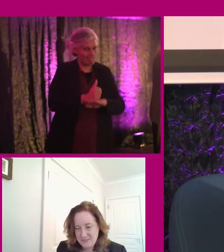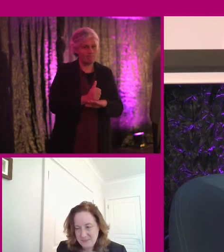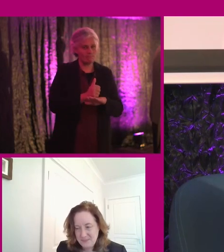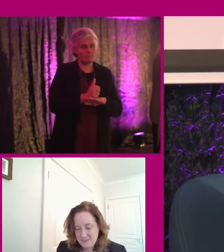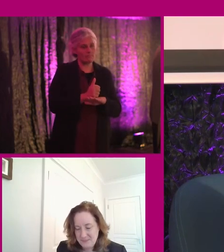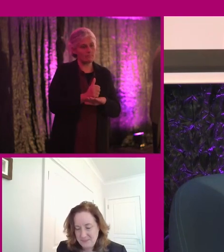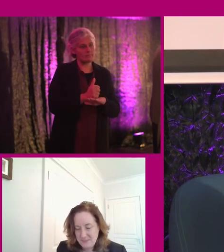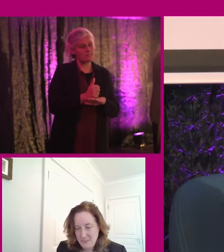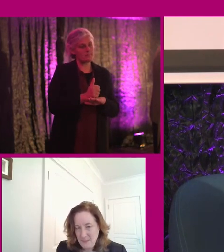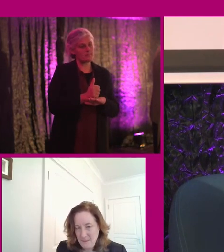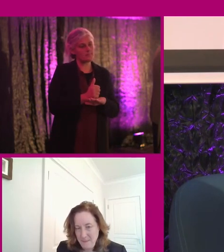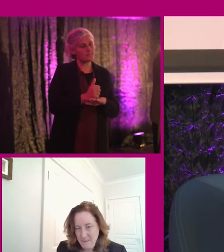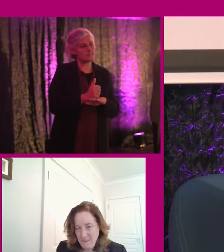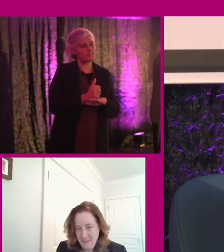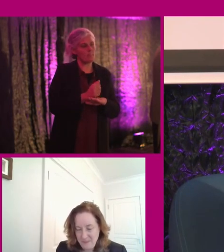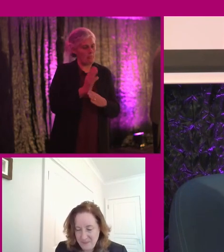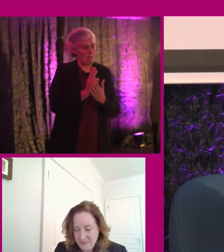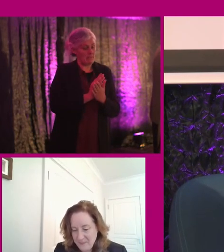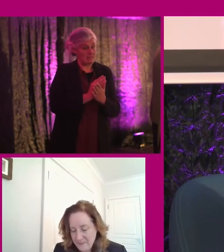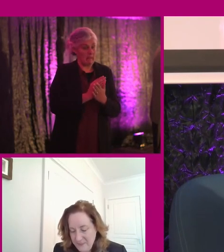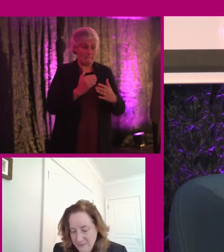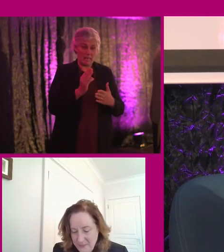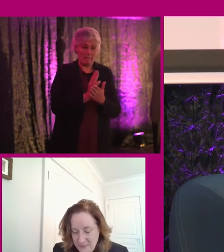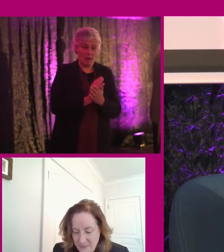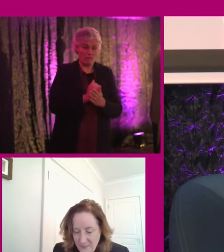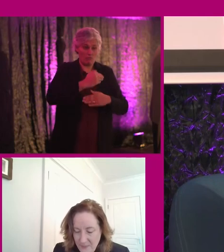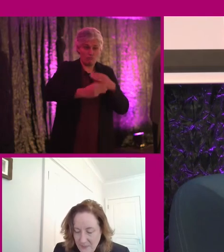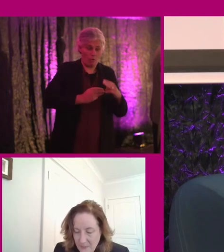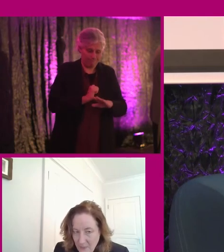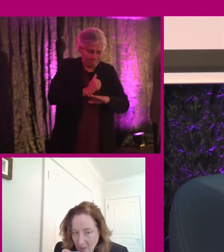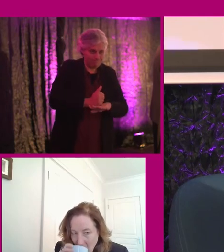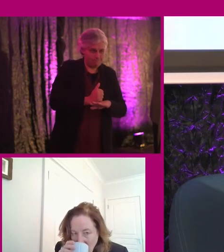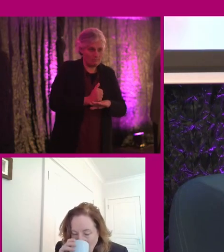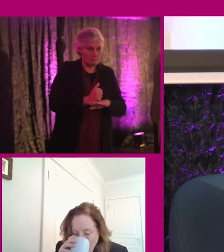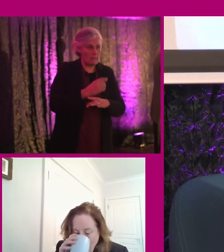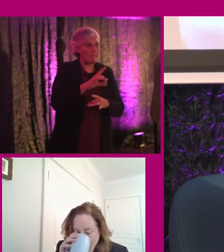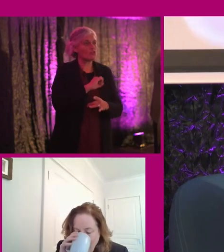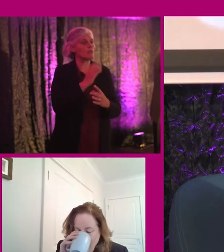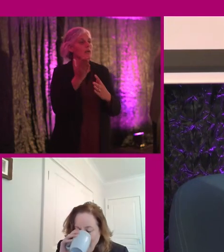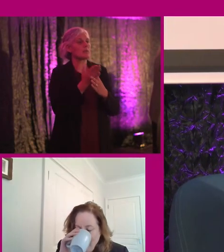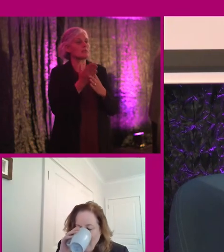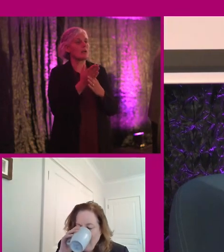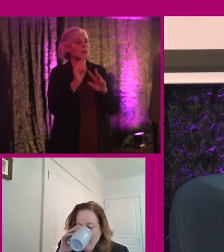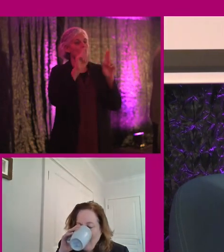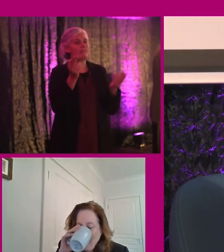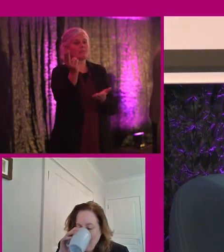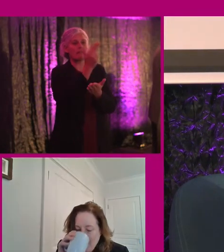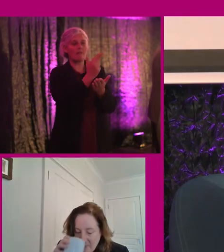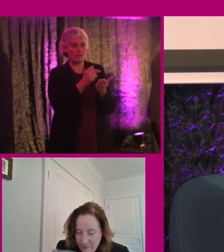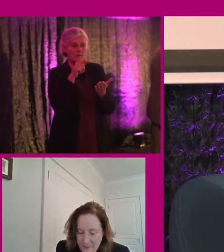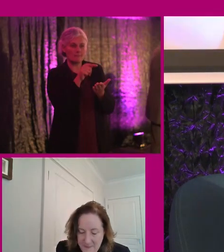part of the process, which ensures that accessibility and or universal design